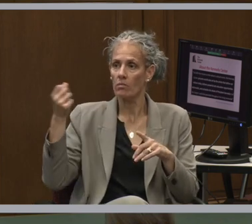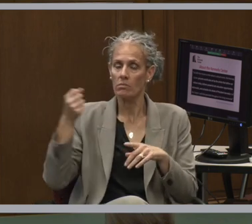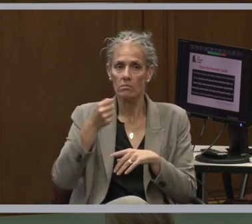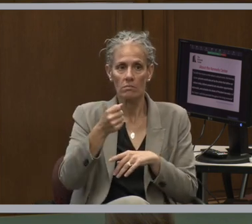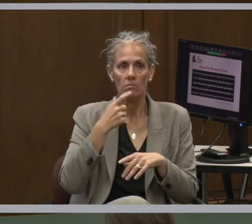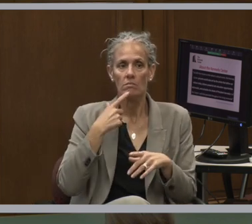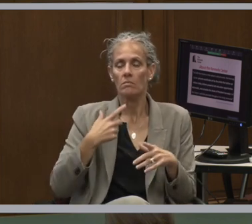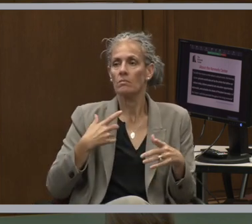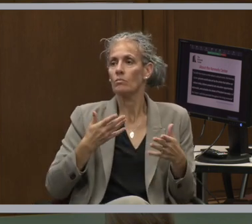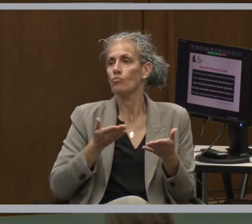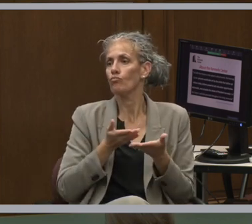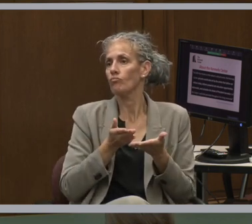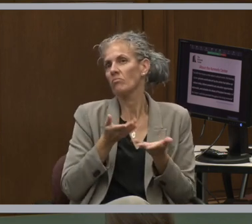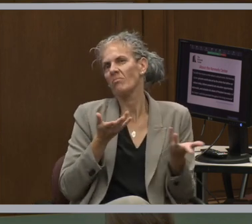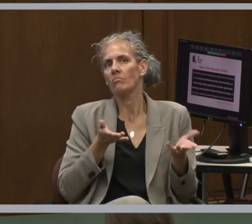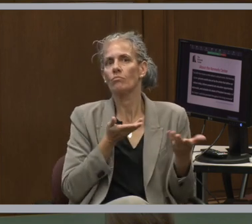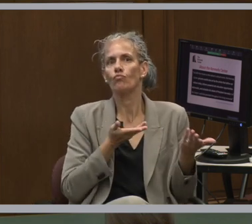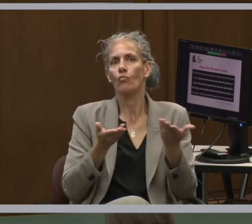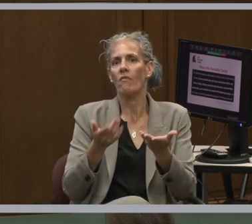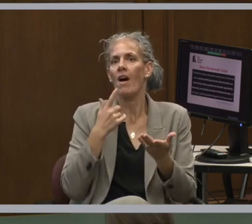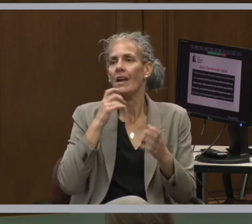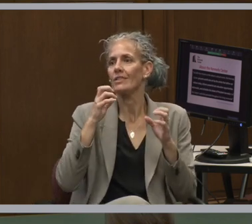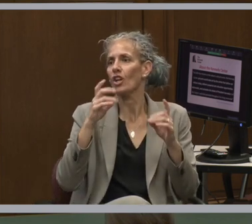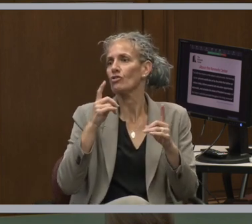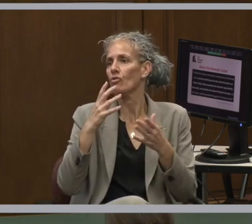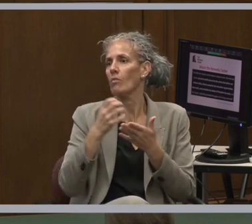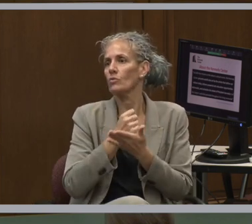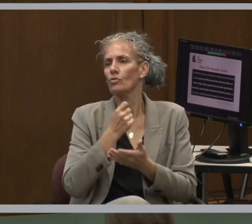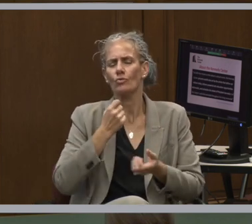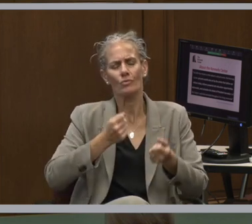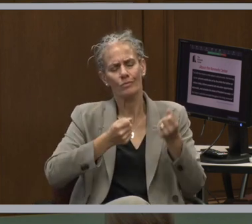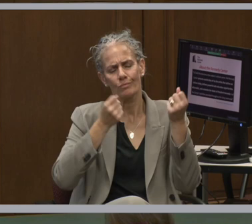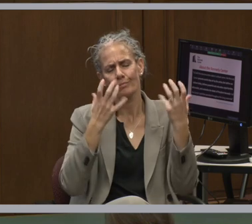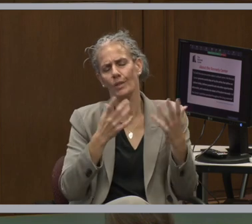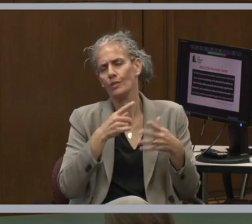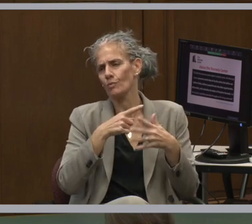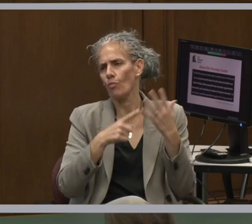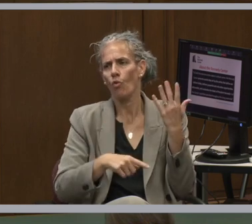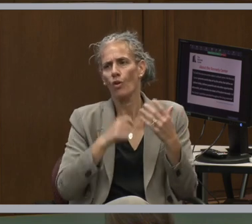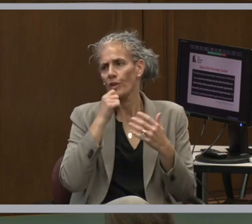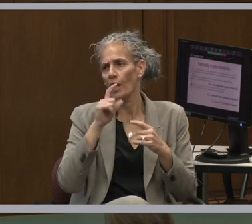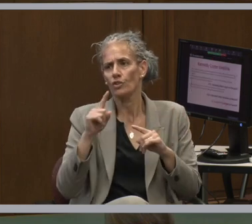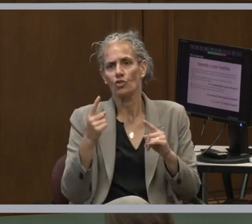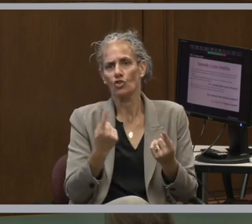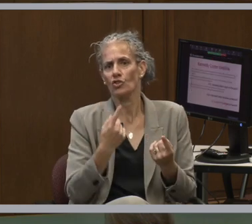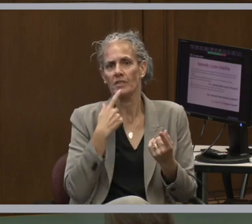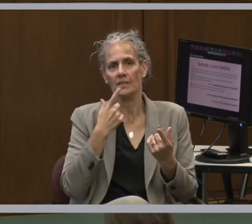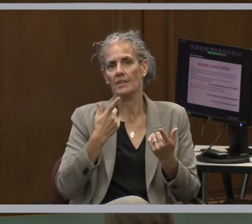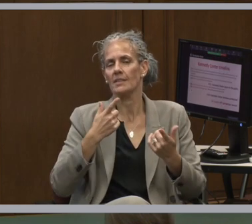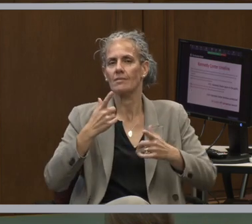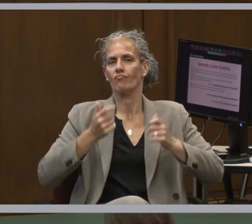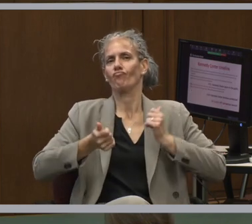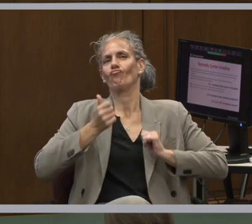opportunities, activities, and do so much more than just serve as the nation's stage.